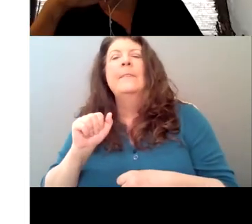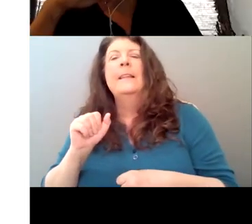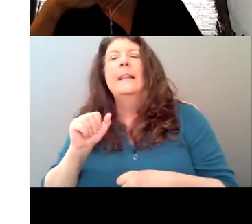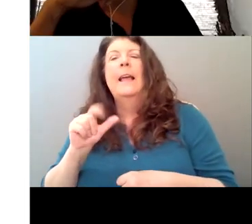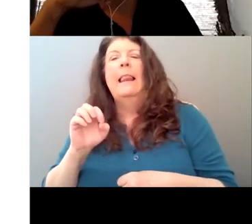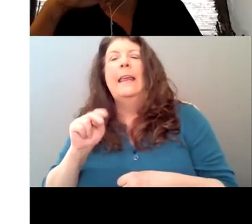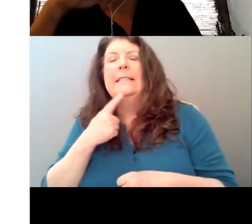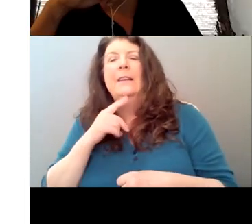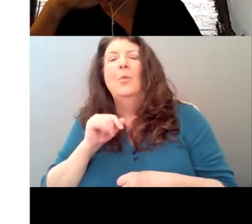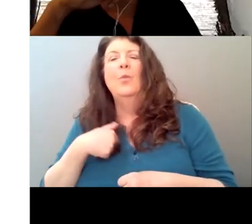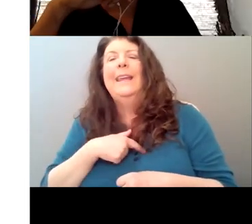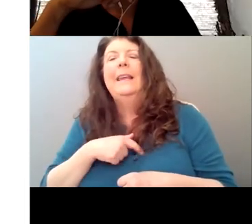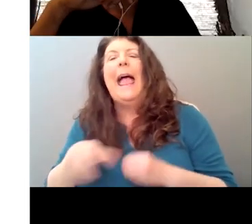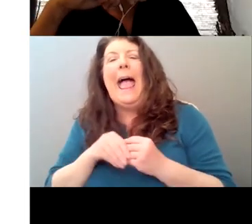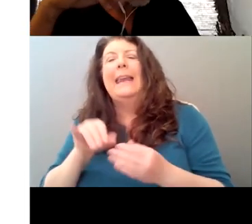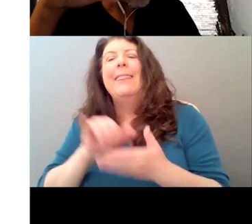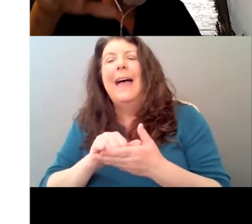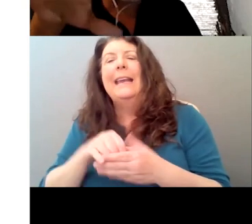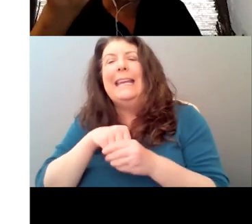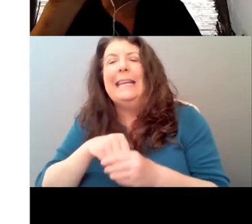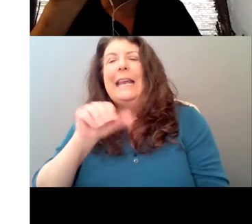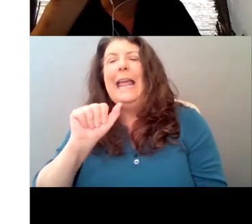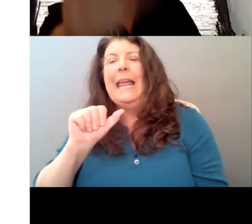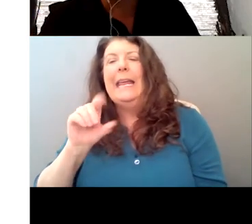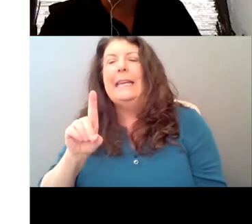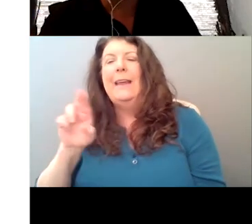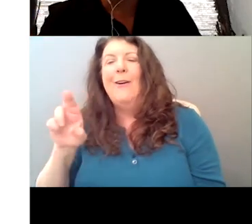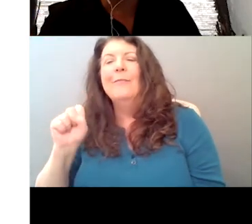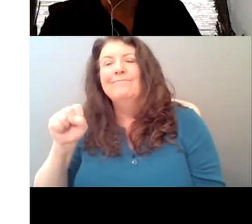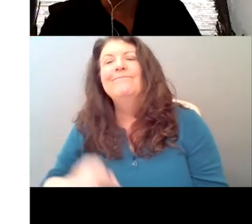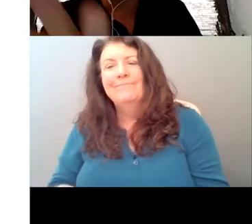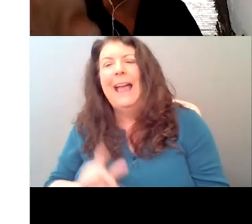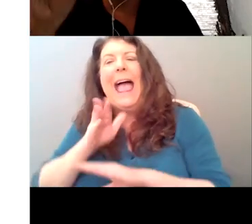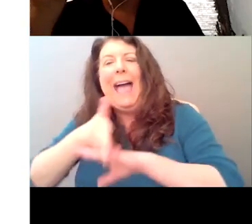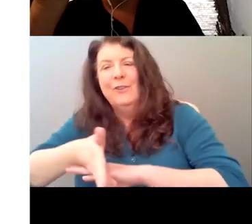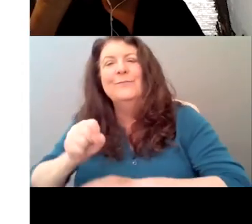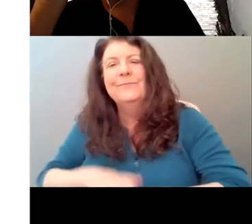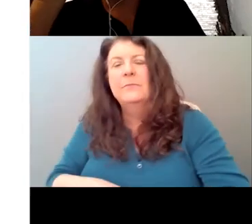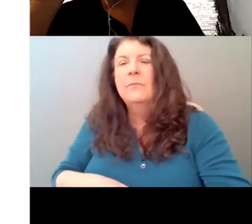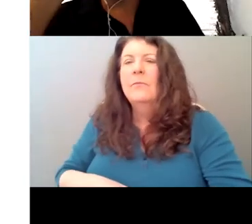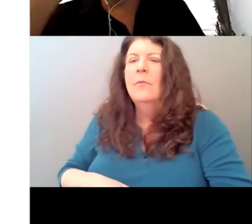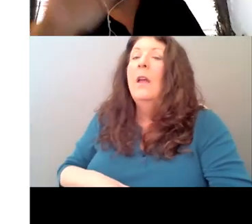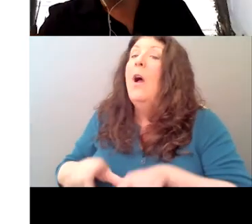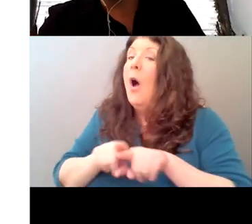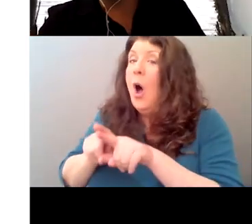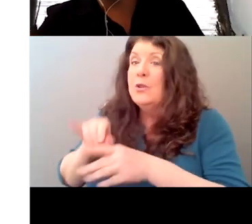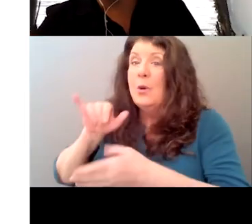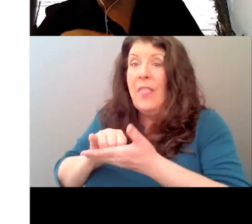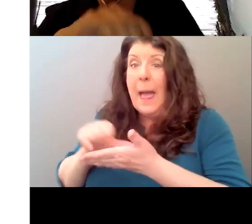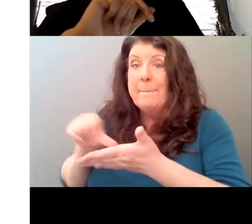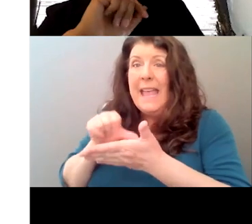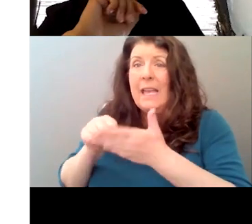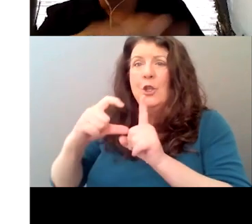Mm-hmm. Okay. That makes sense. And, um, also on this page, um, the word LARC,